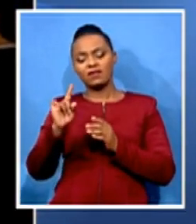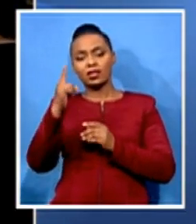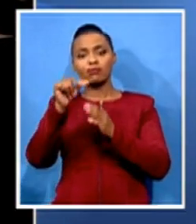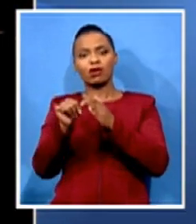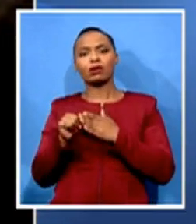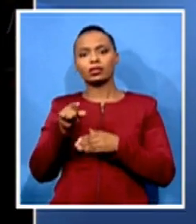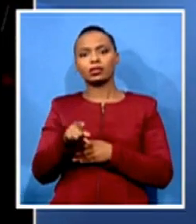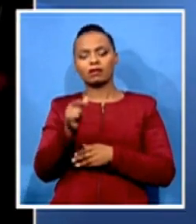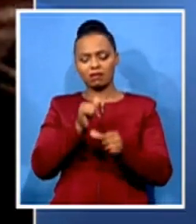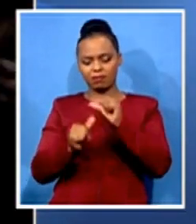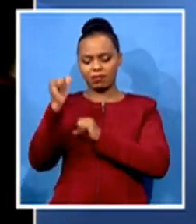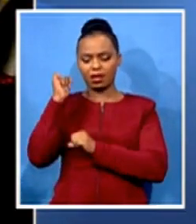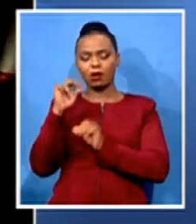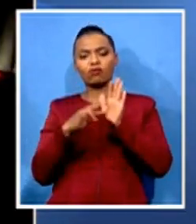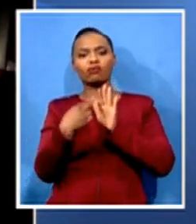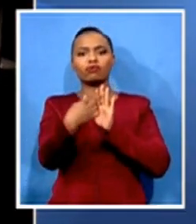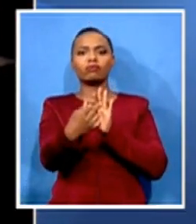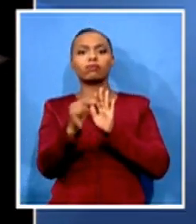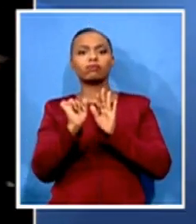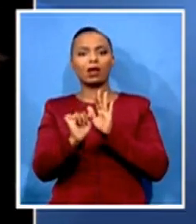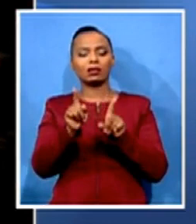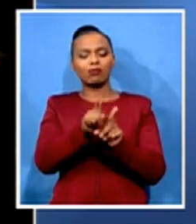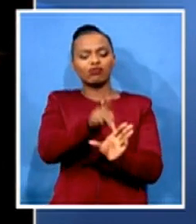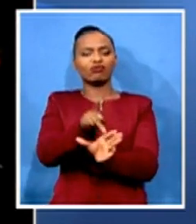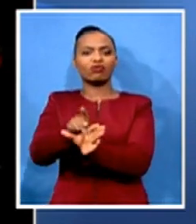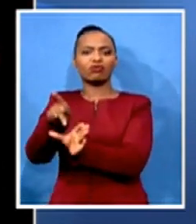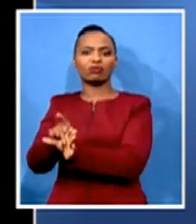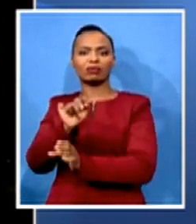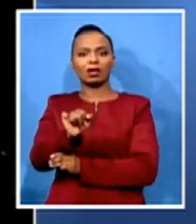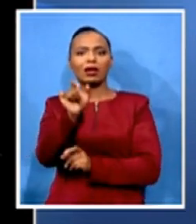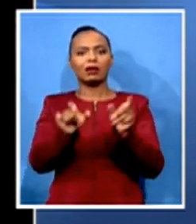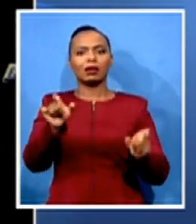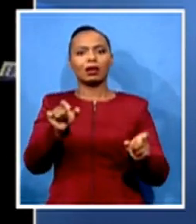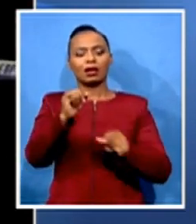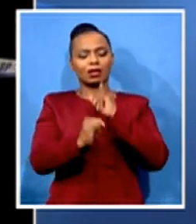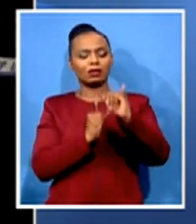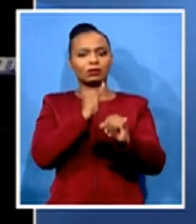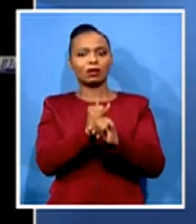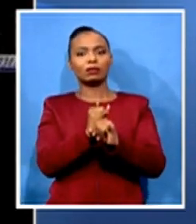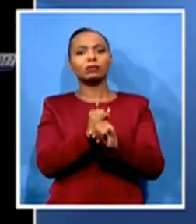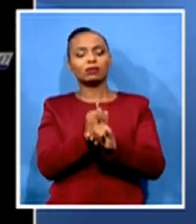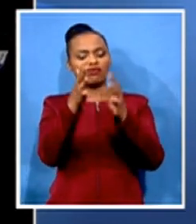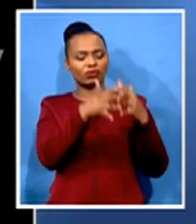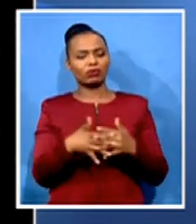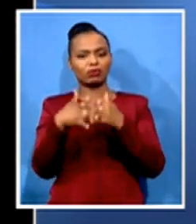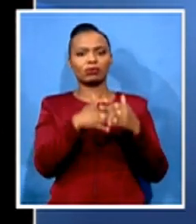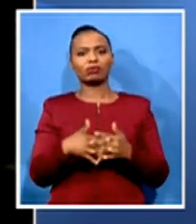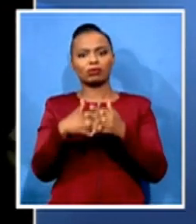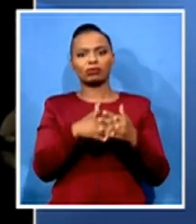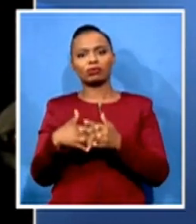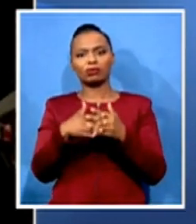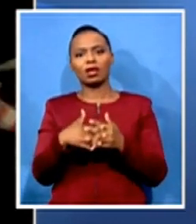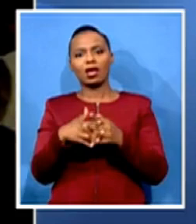participation of the United States of America in the multilateral fora, in multilateral organizations.